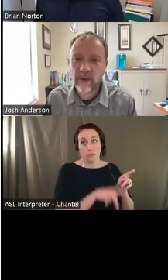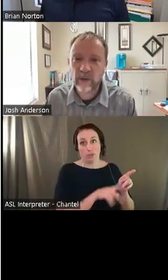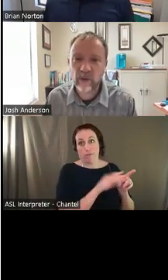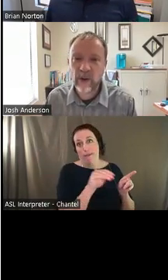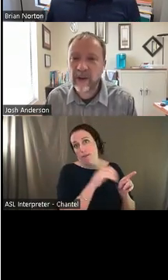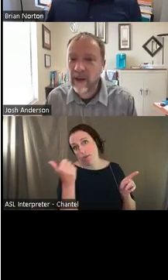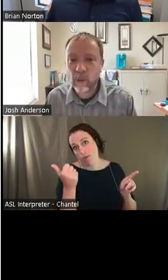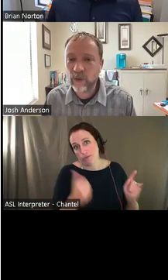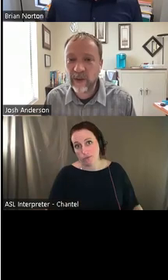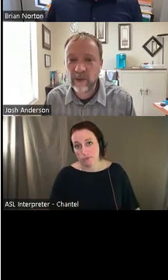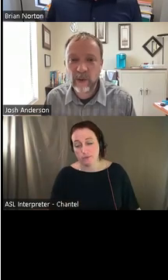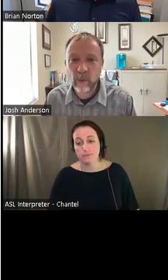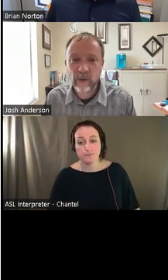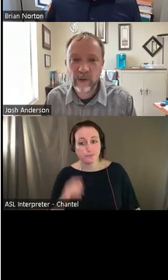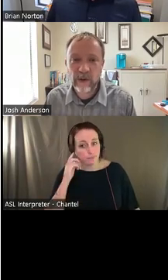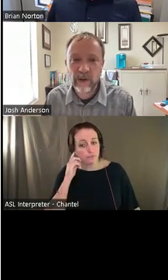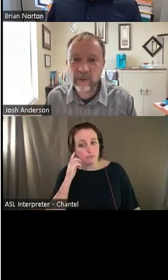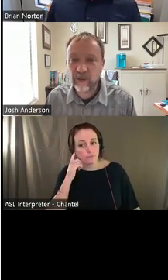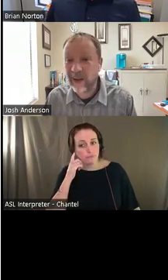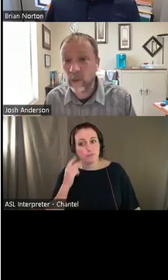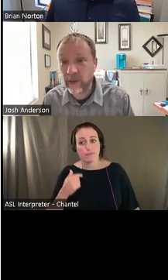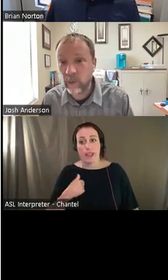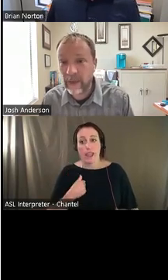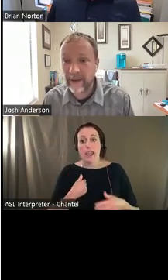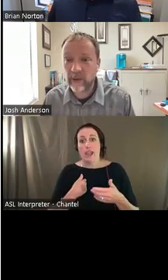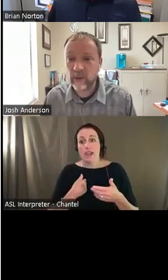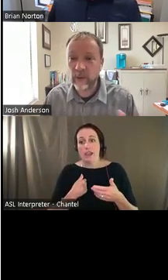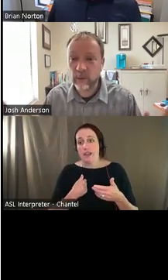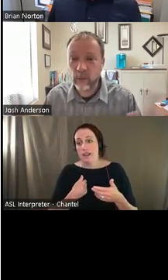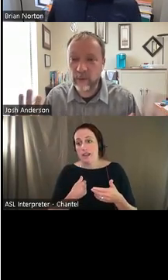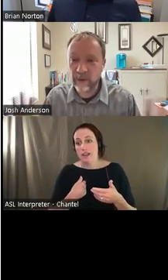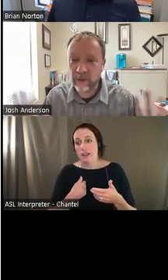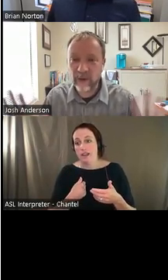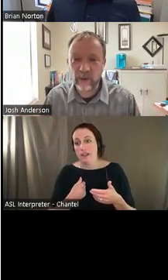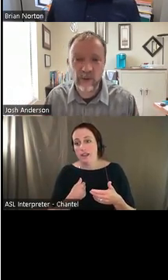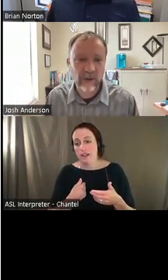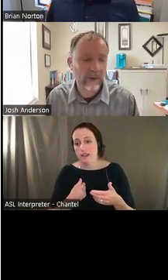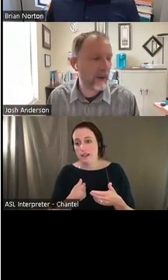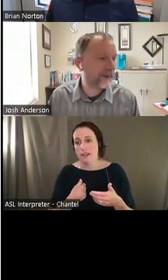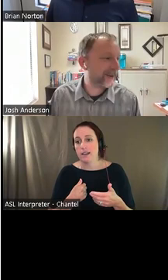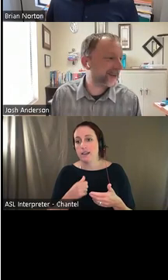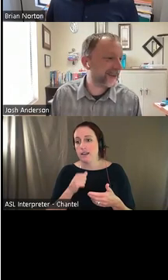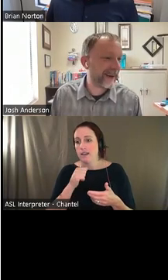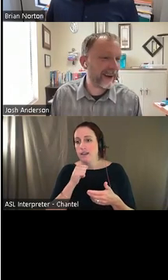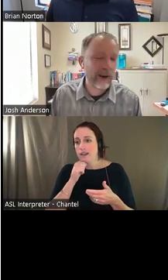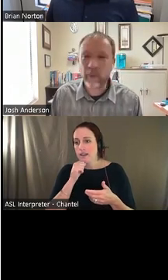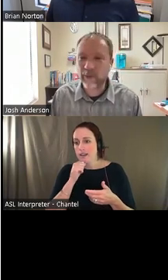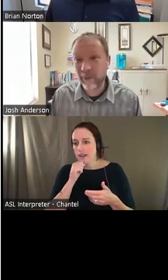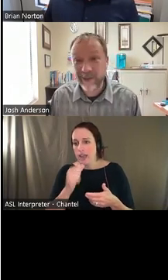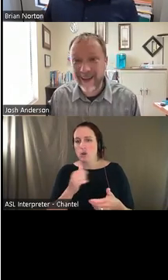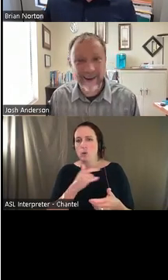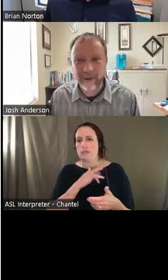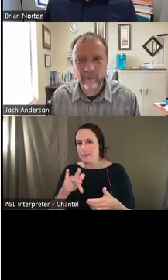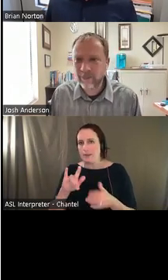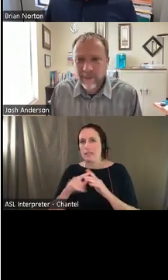those kinds of things as well. I will say as somebody that works in accommodations, I don't lead with that with employers. That's not usually a good way to kind of go, but